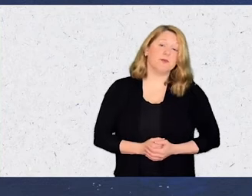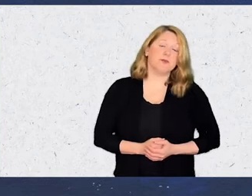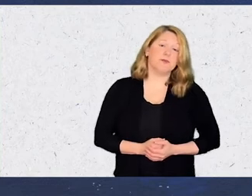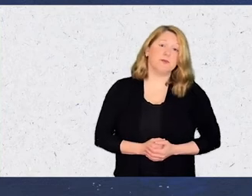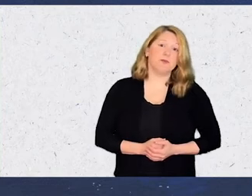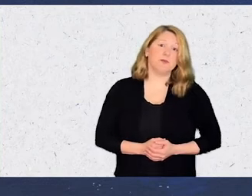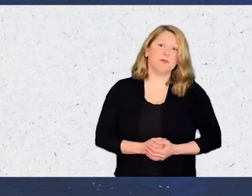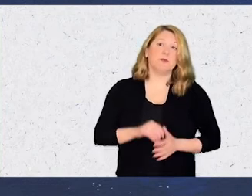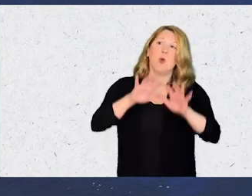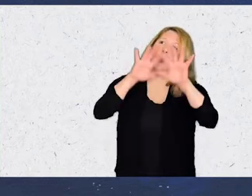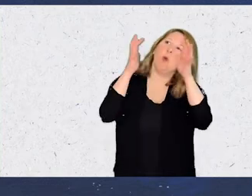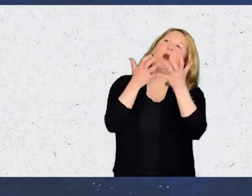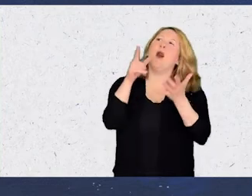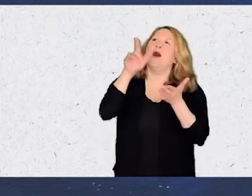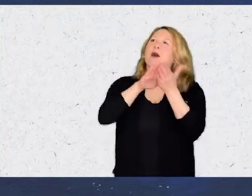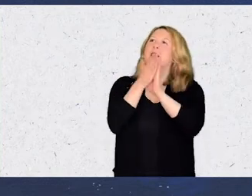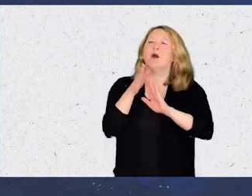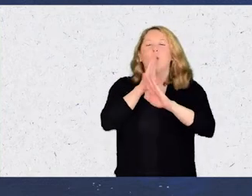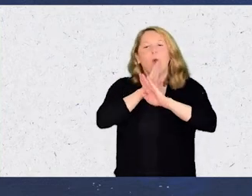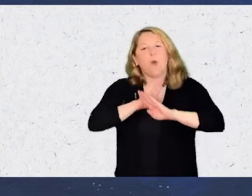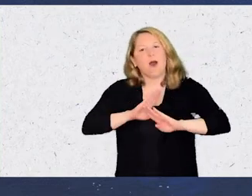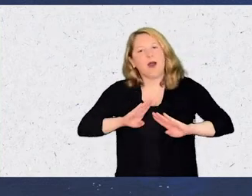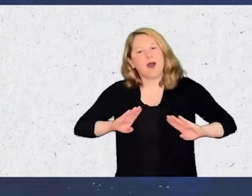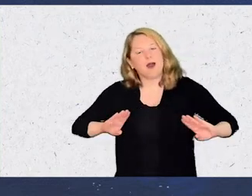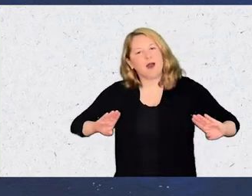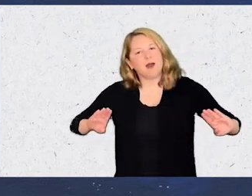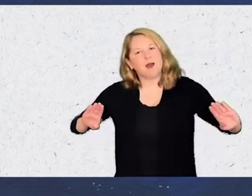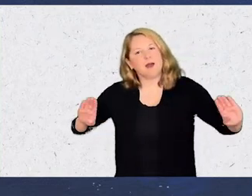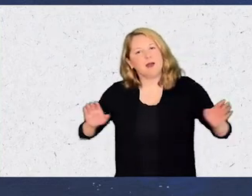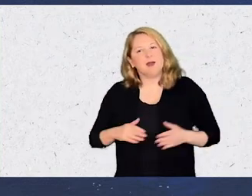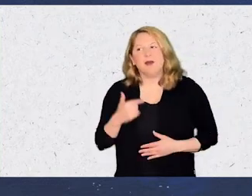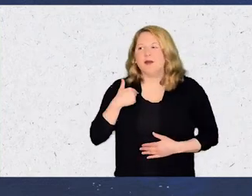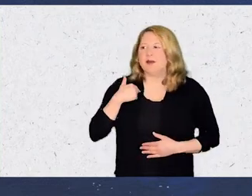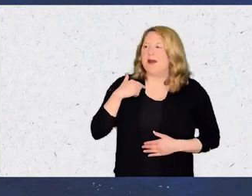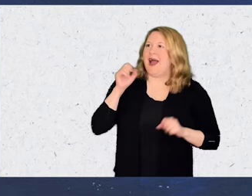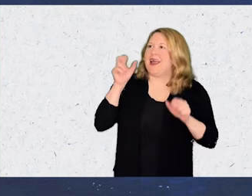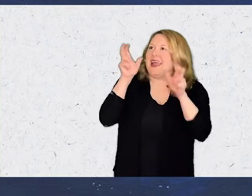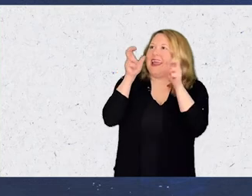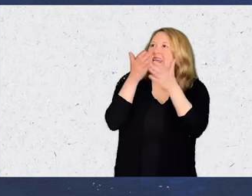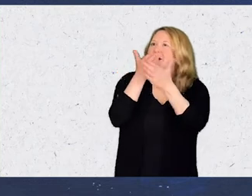The world was quieter. The I could hear.